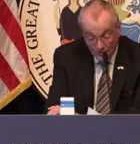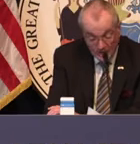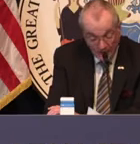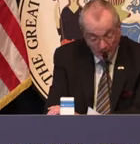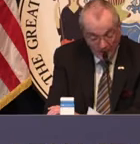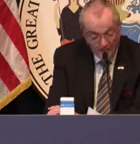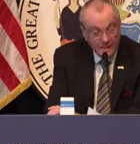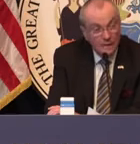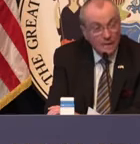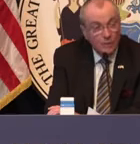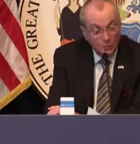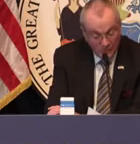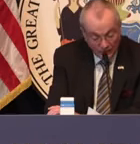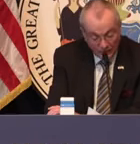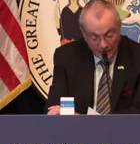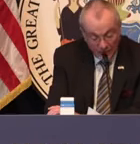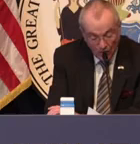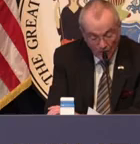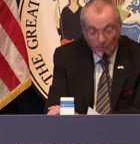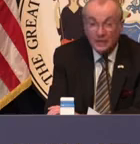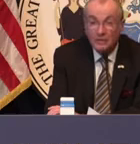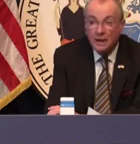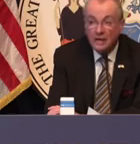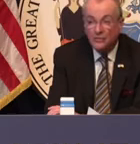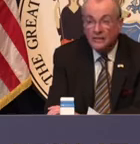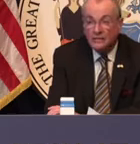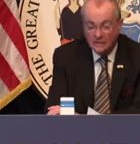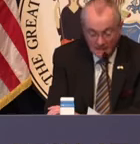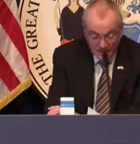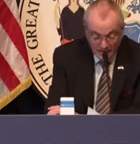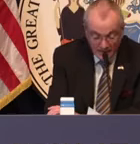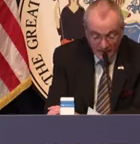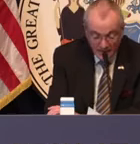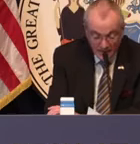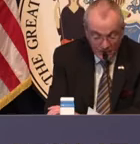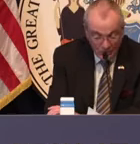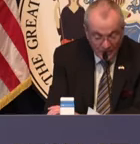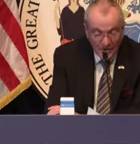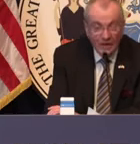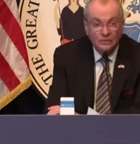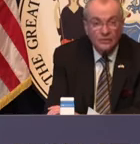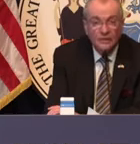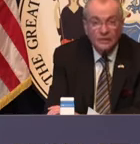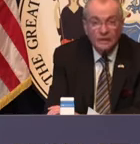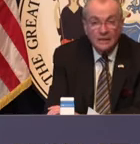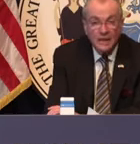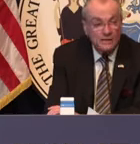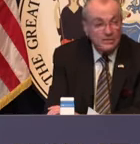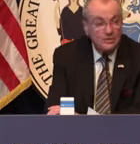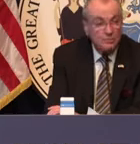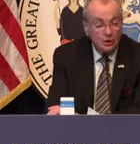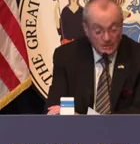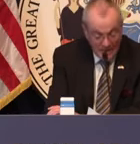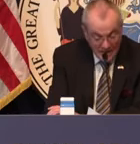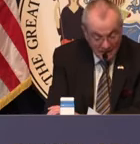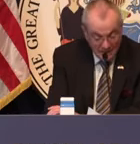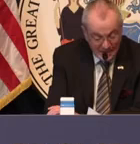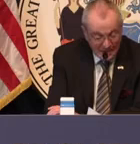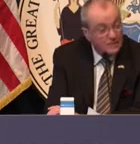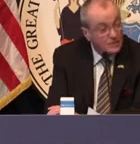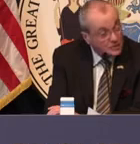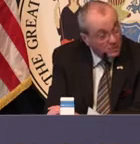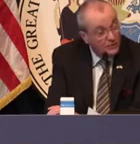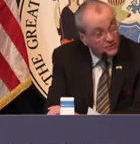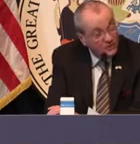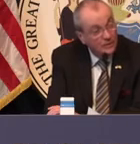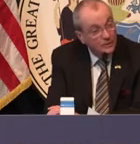restart and recovery. And while we have set a goal for the capacity to conduct 20,000 tests per day by